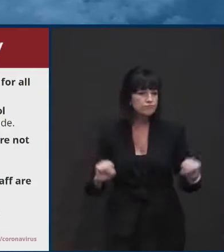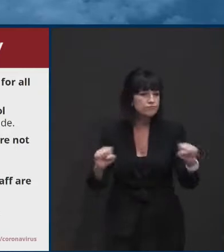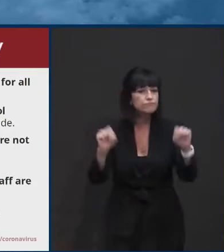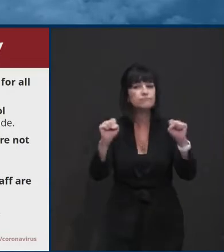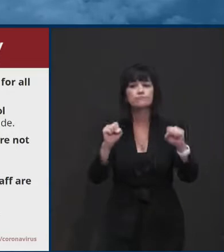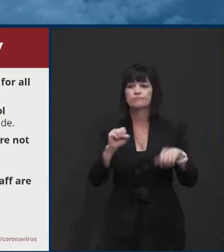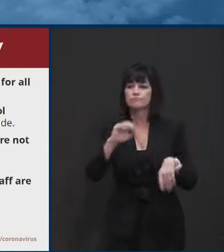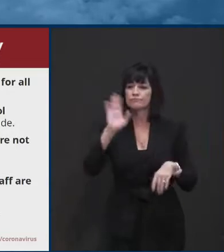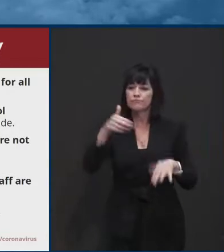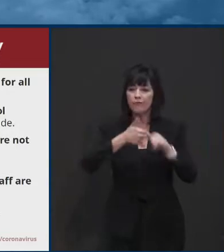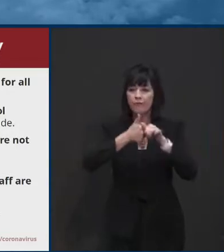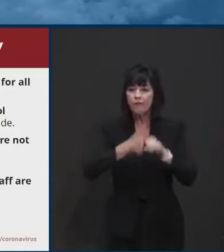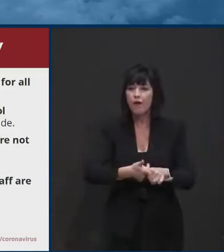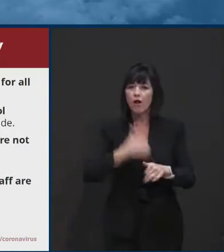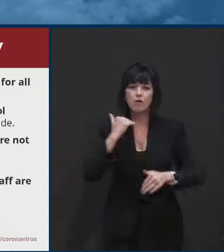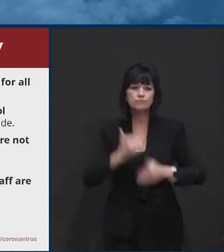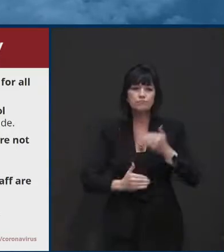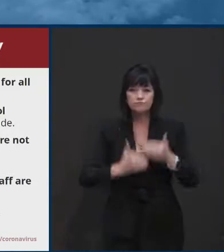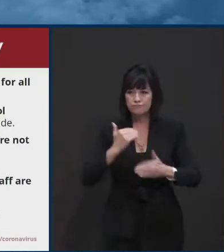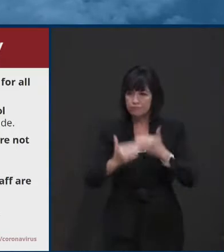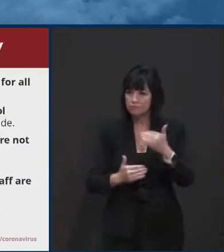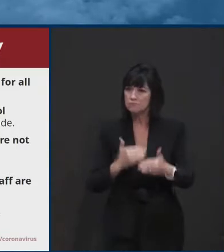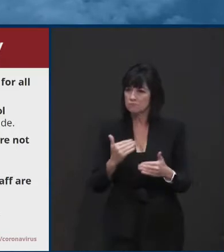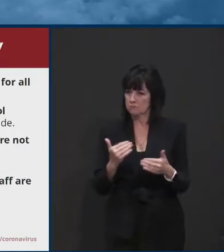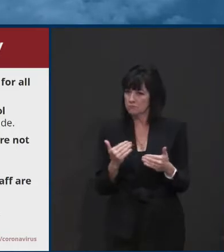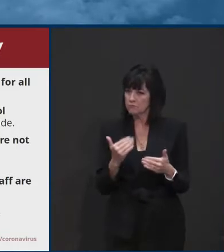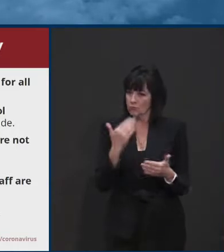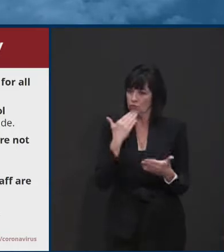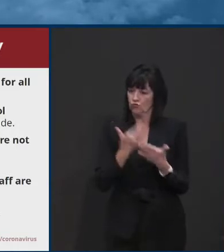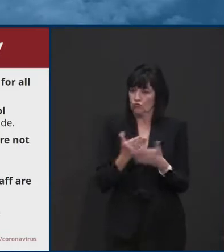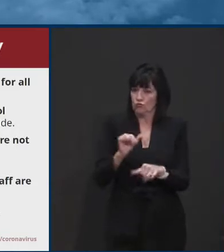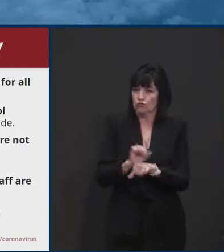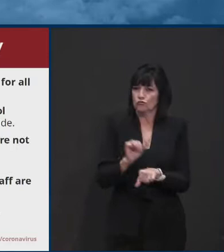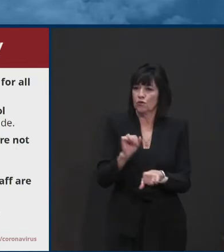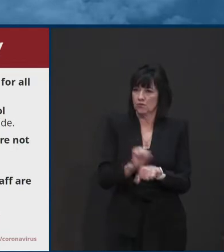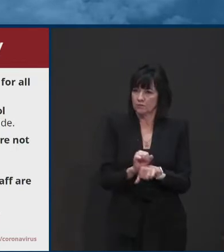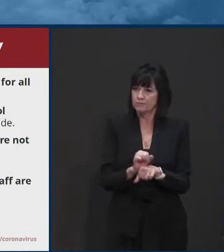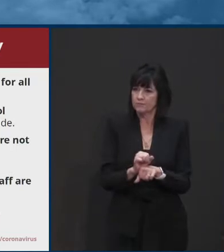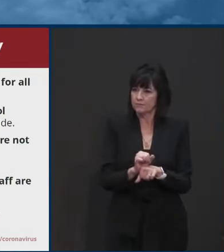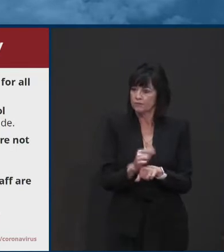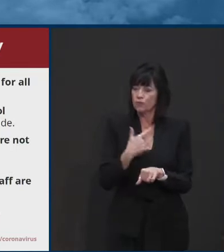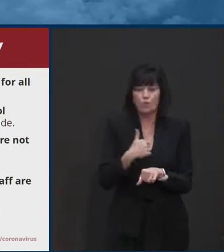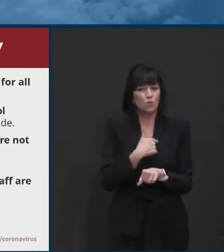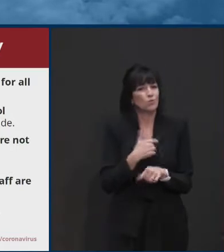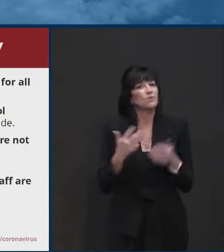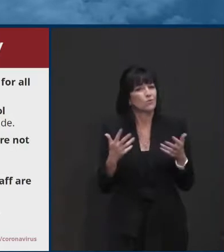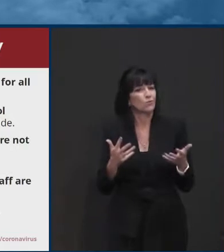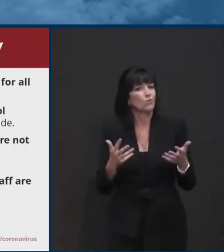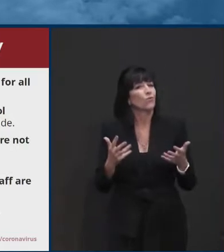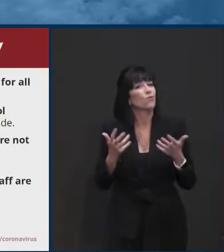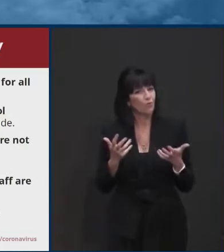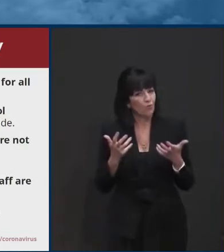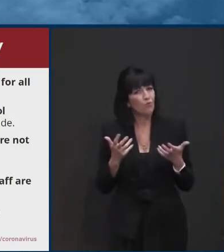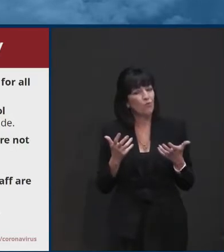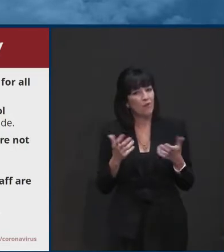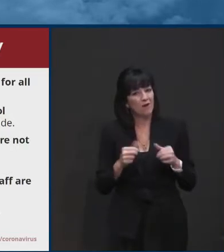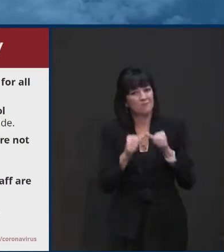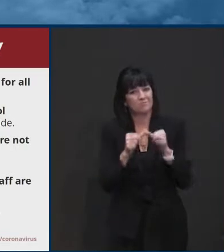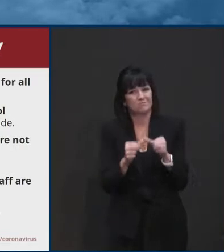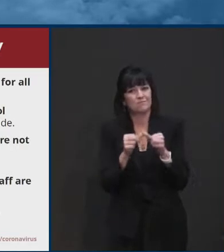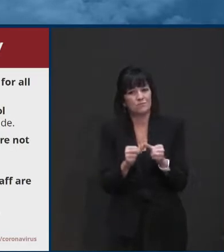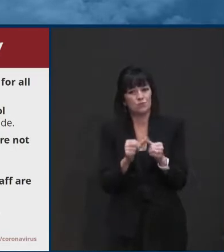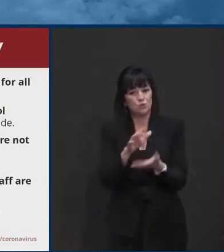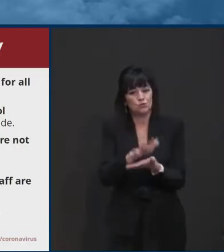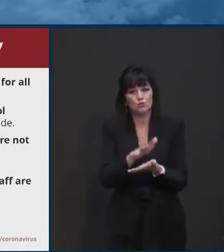today because, you as we're thinking about restrictions, we still want to do everything we can to keep schools